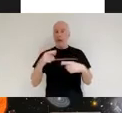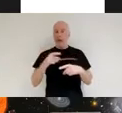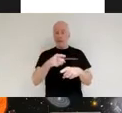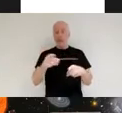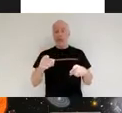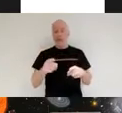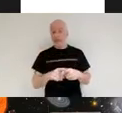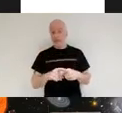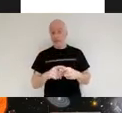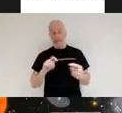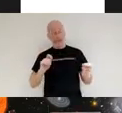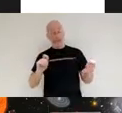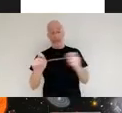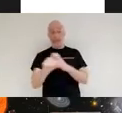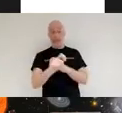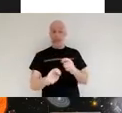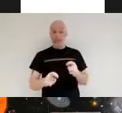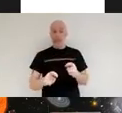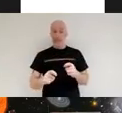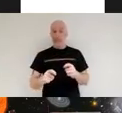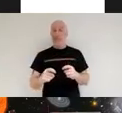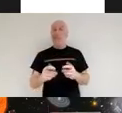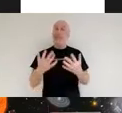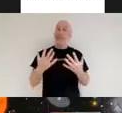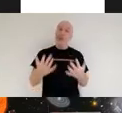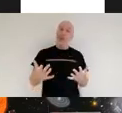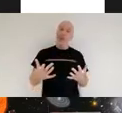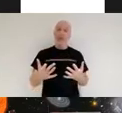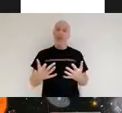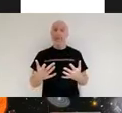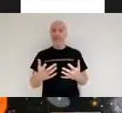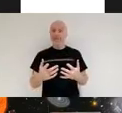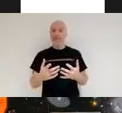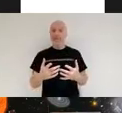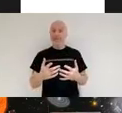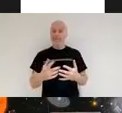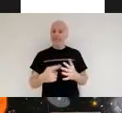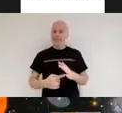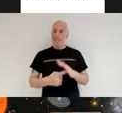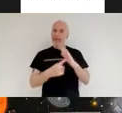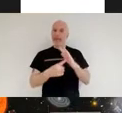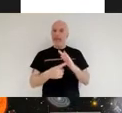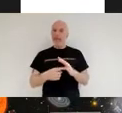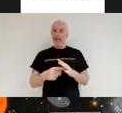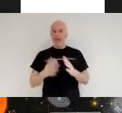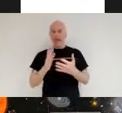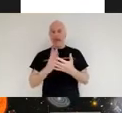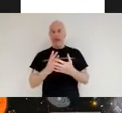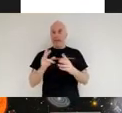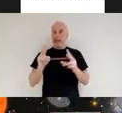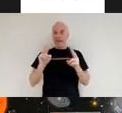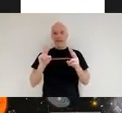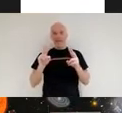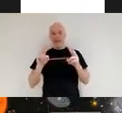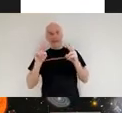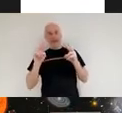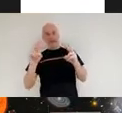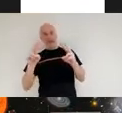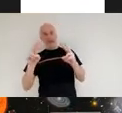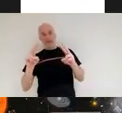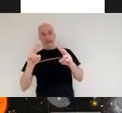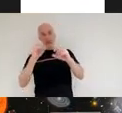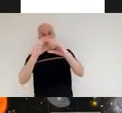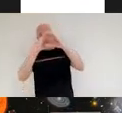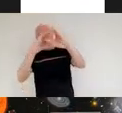revolutionary but it was predominantly or is predominantly a visible telescope it has some near